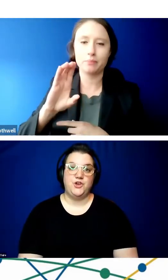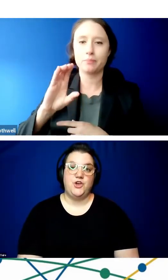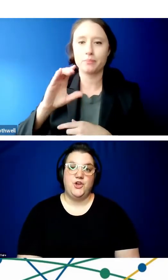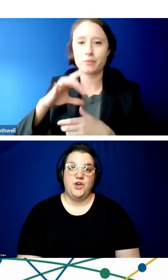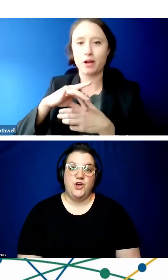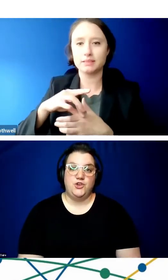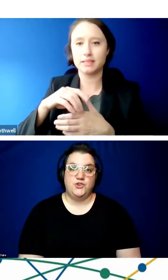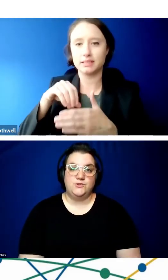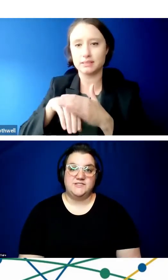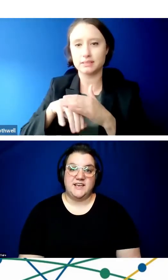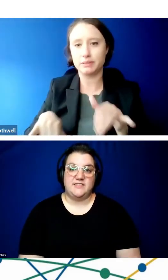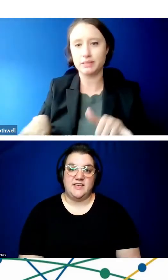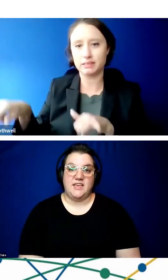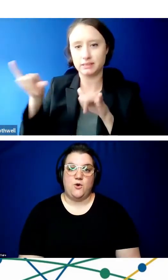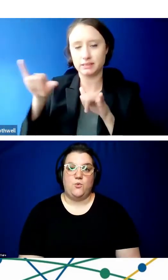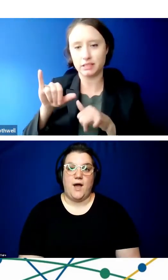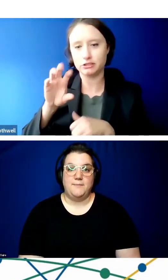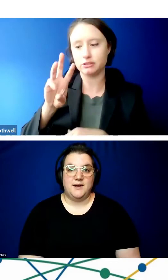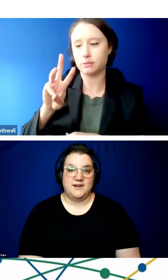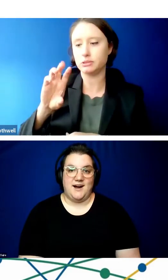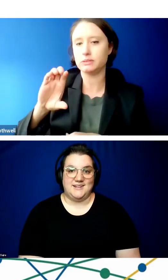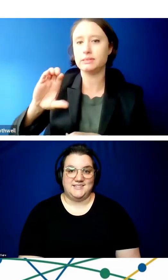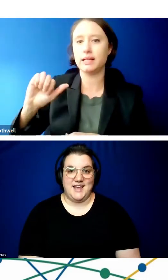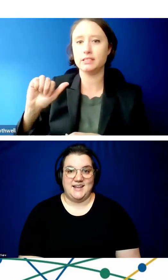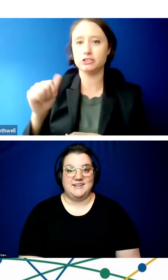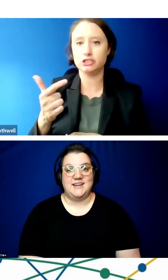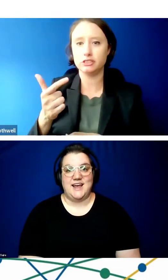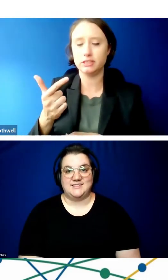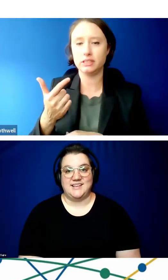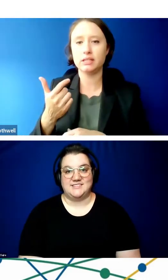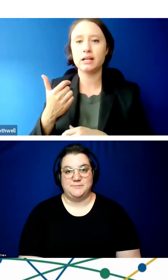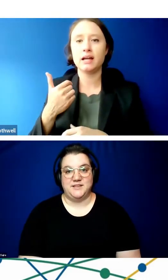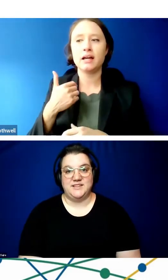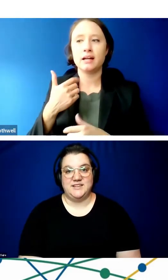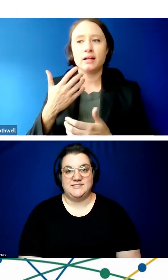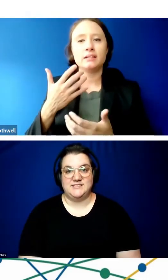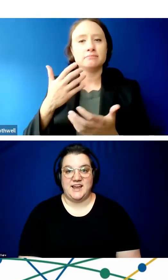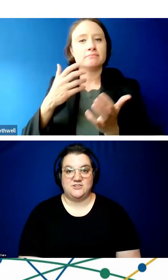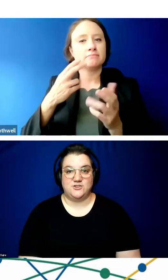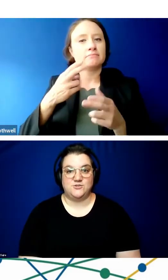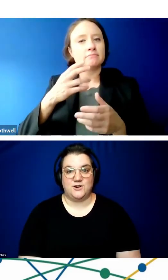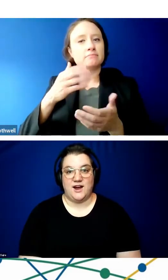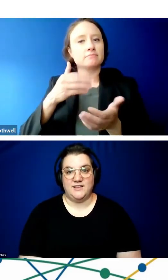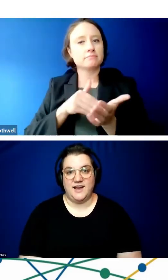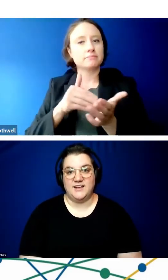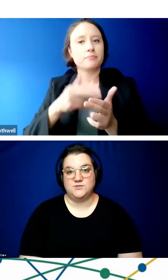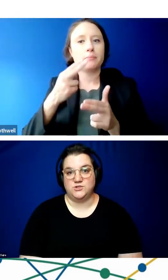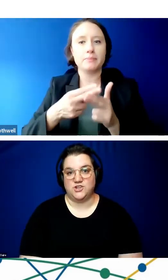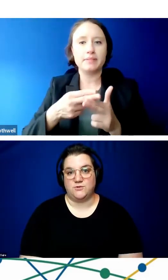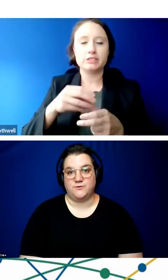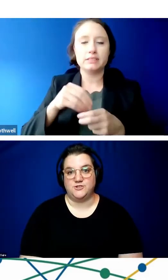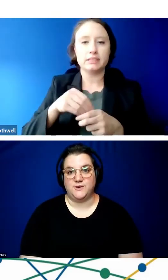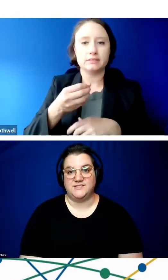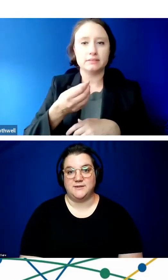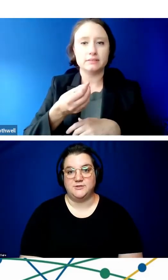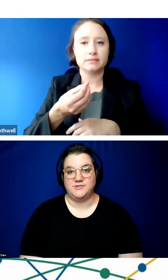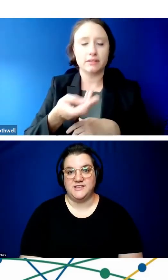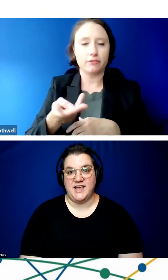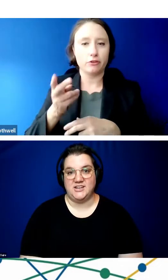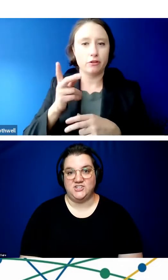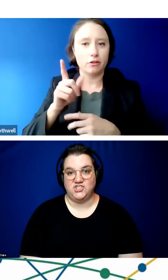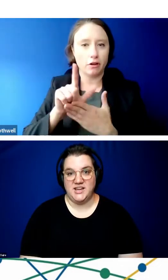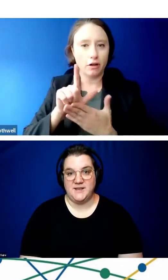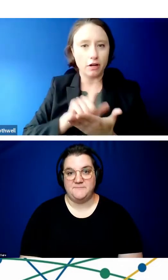using the web content accessibility accessibility standards or guidelines, which are referred to as